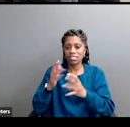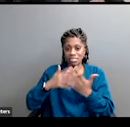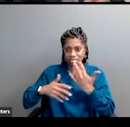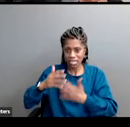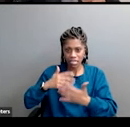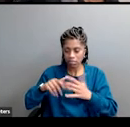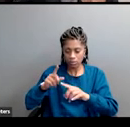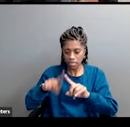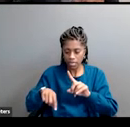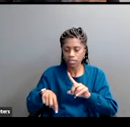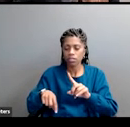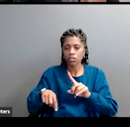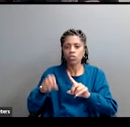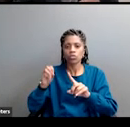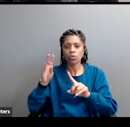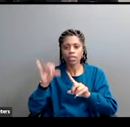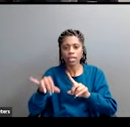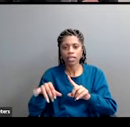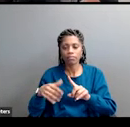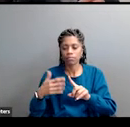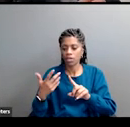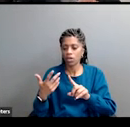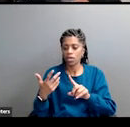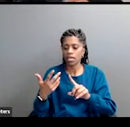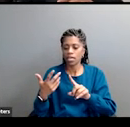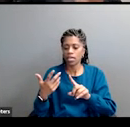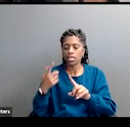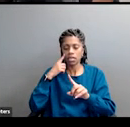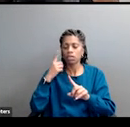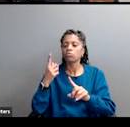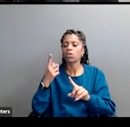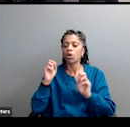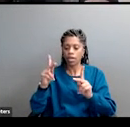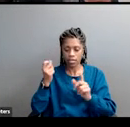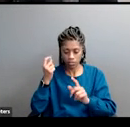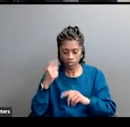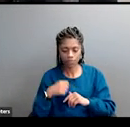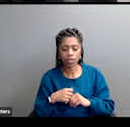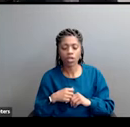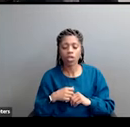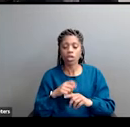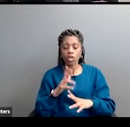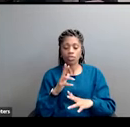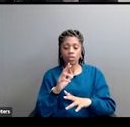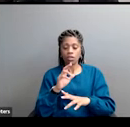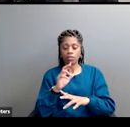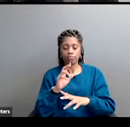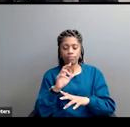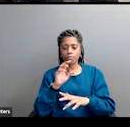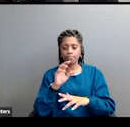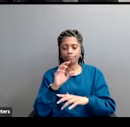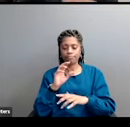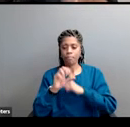was to structure the marketplace in a way that favored the accumulation of wealth and then to